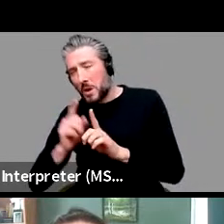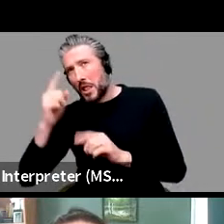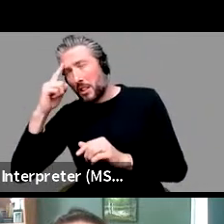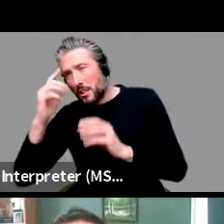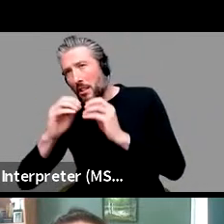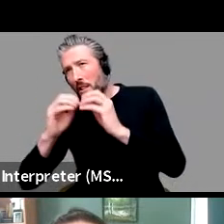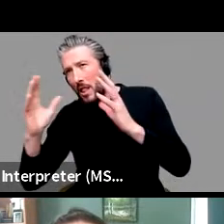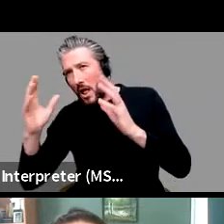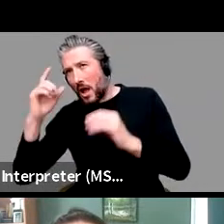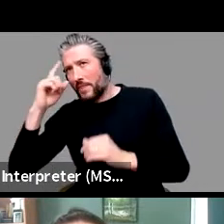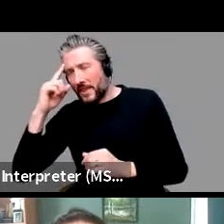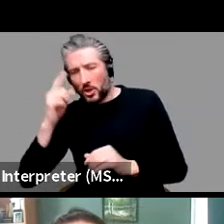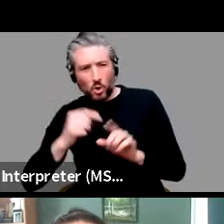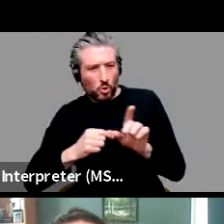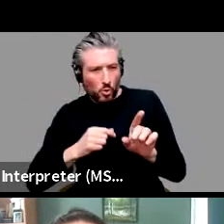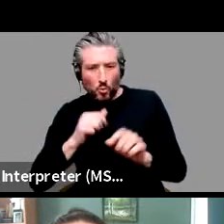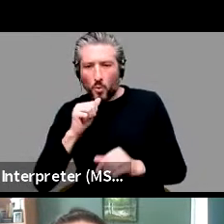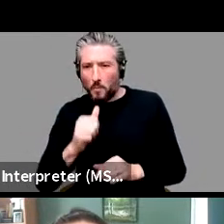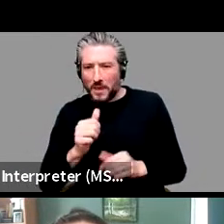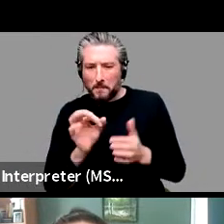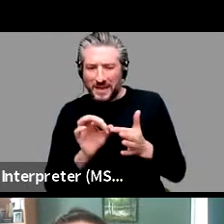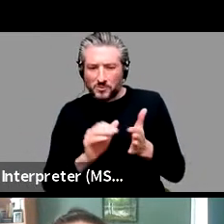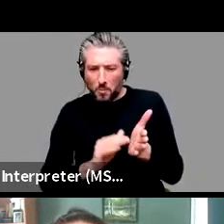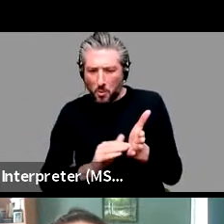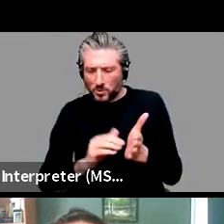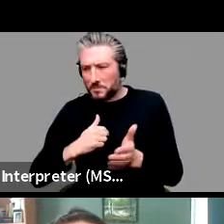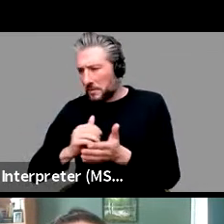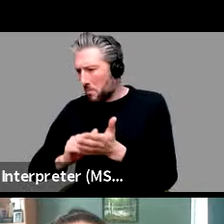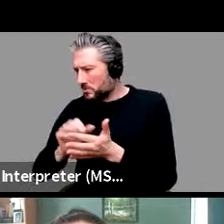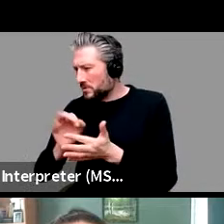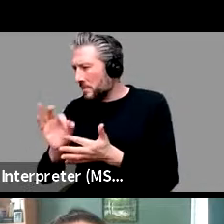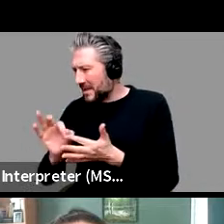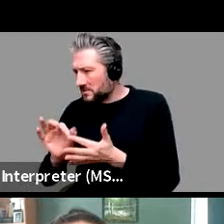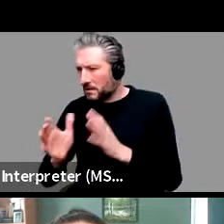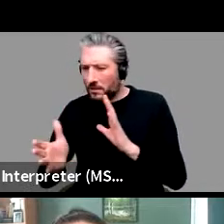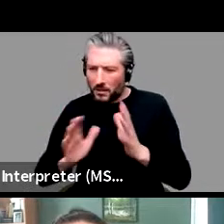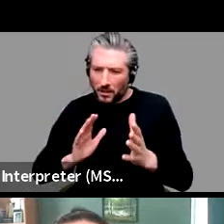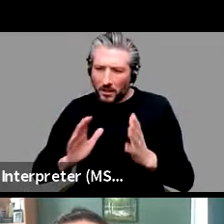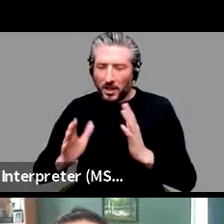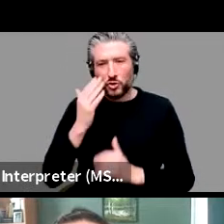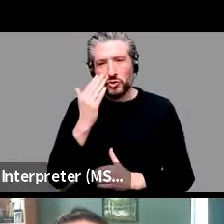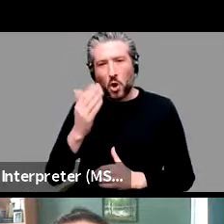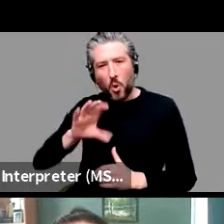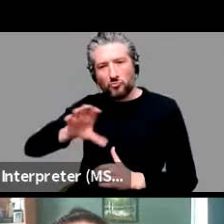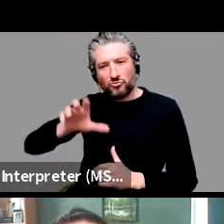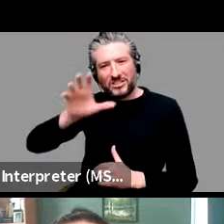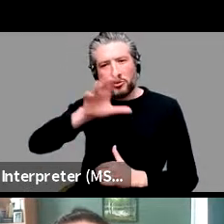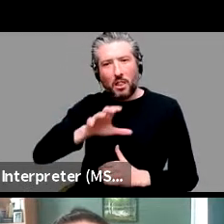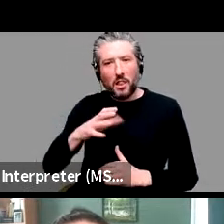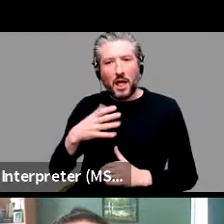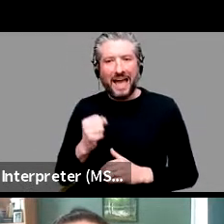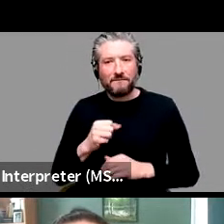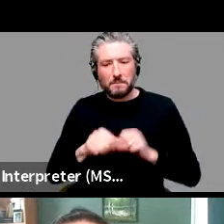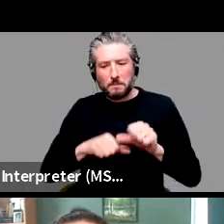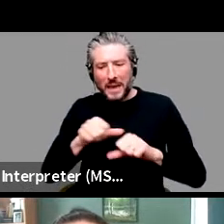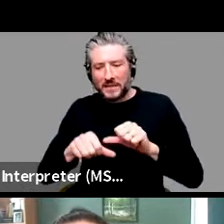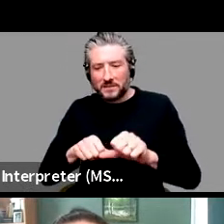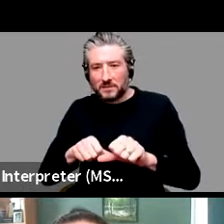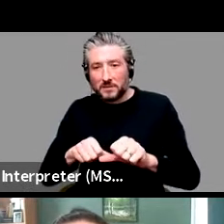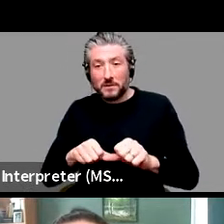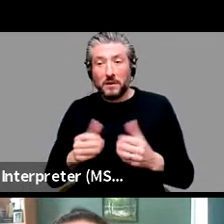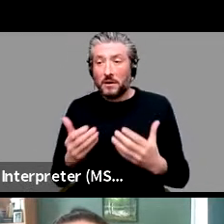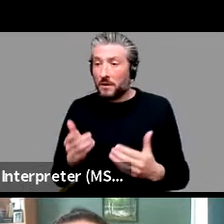to be pestle and mortar. think that's right. Isn't it? Yeah. Yeah. I think there are some of those that do show these regional patterns. Um, Bodo, Adam, any, any